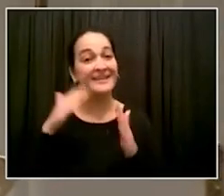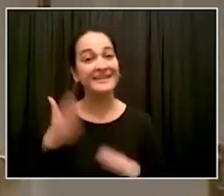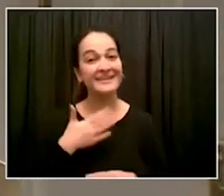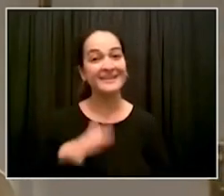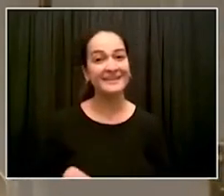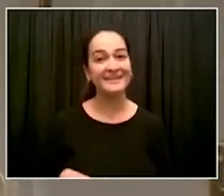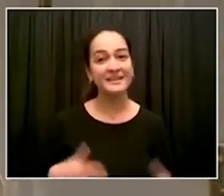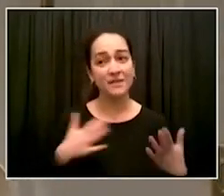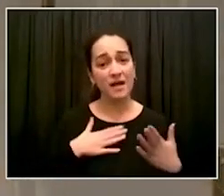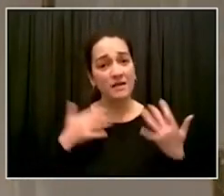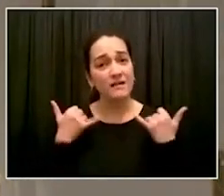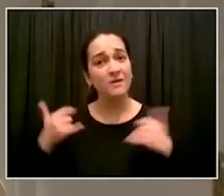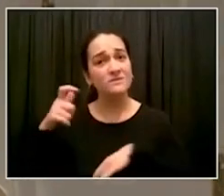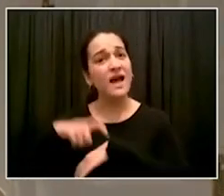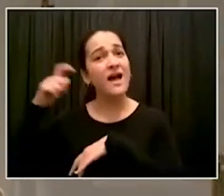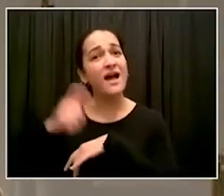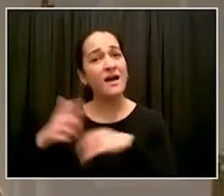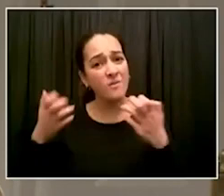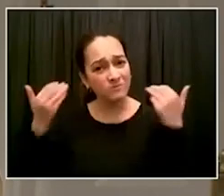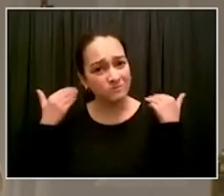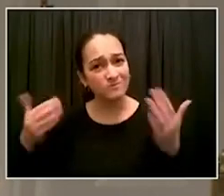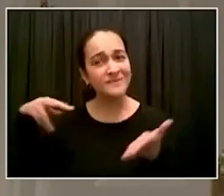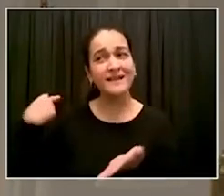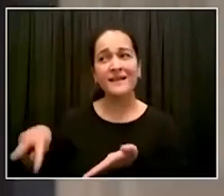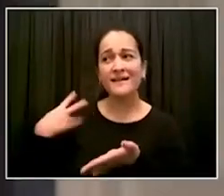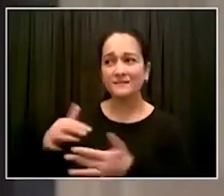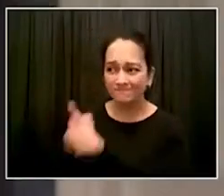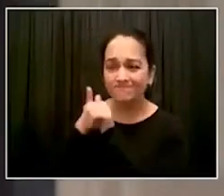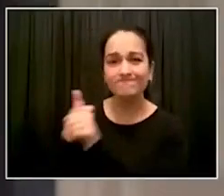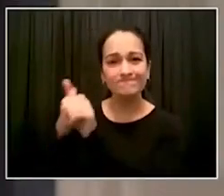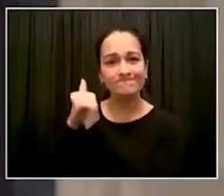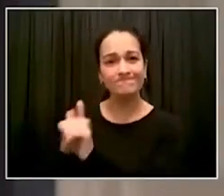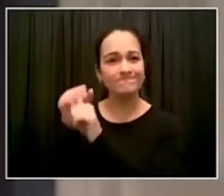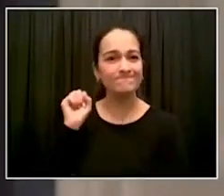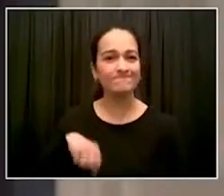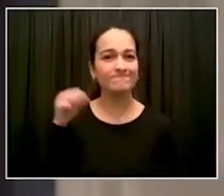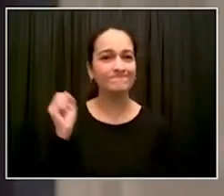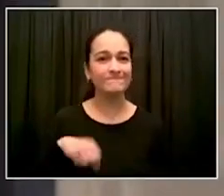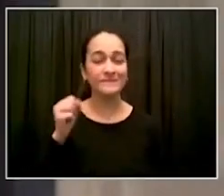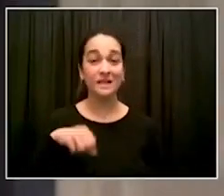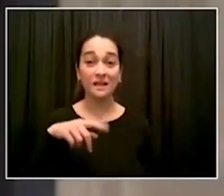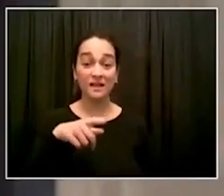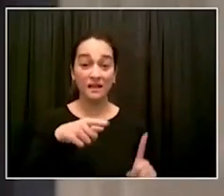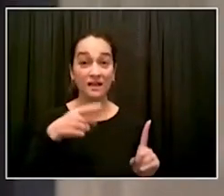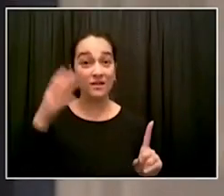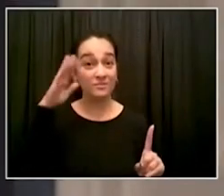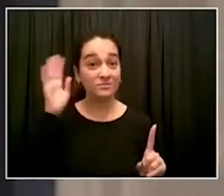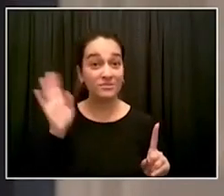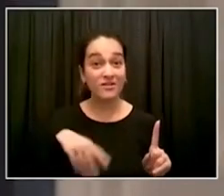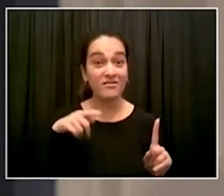out of our constriction. Gonna be freaking up and down.